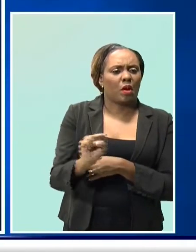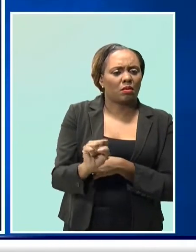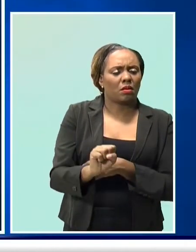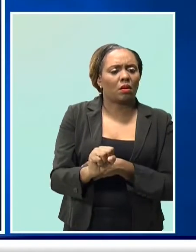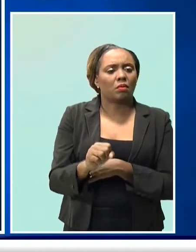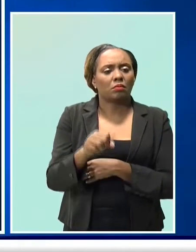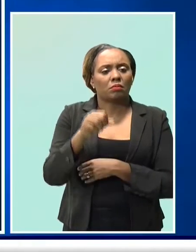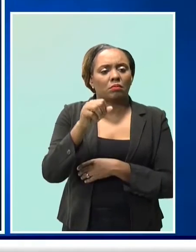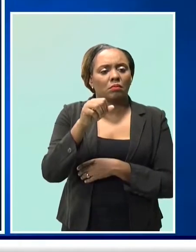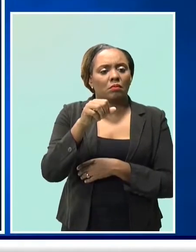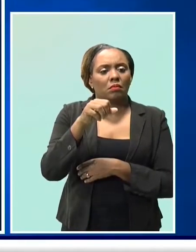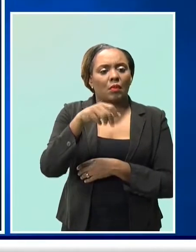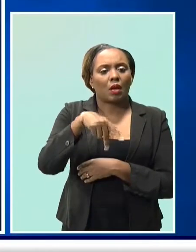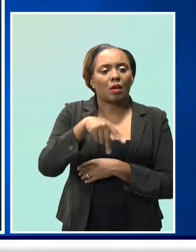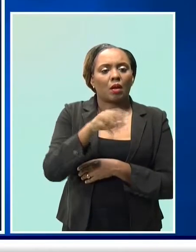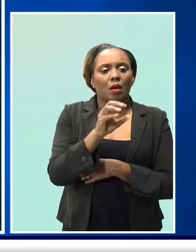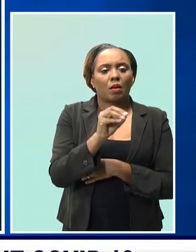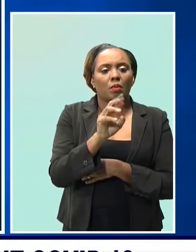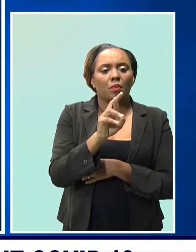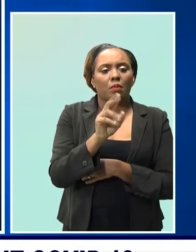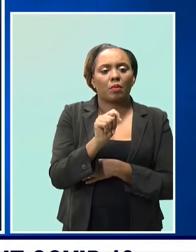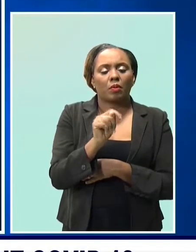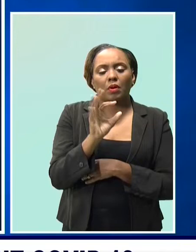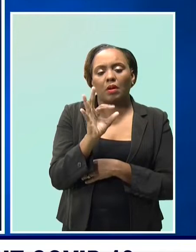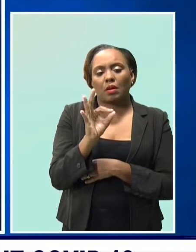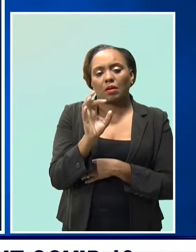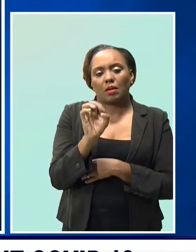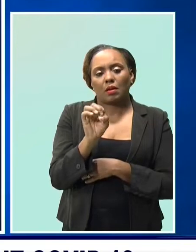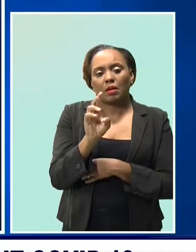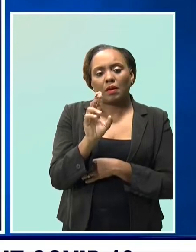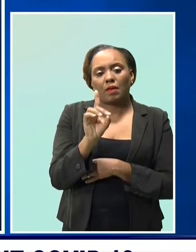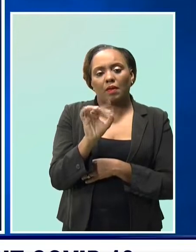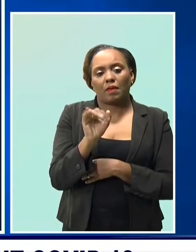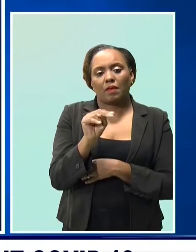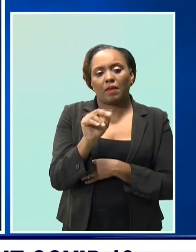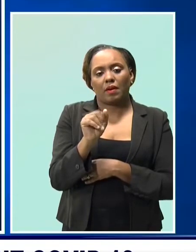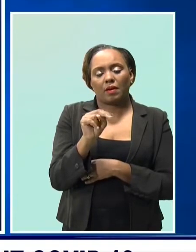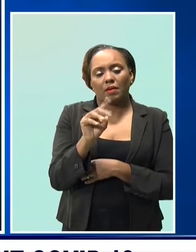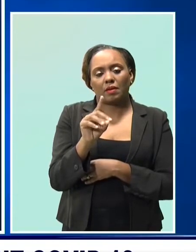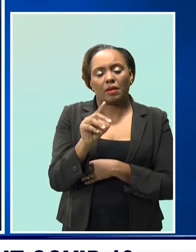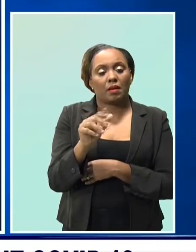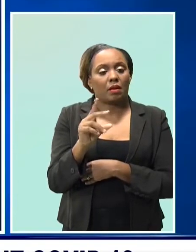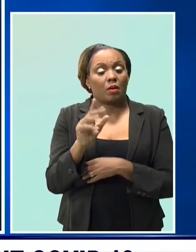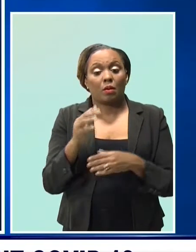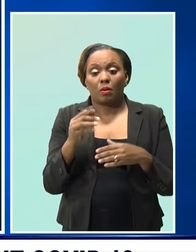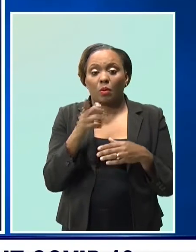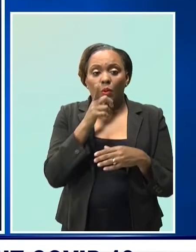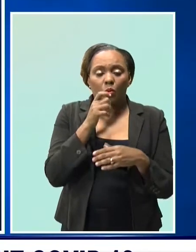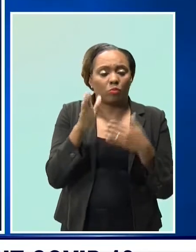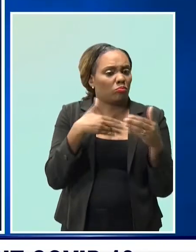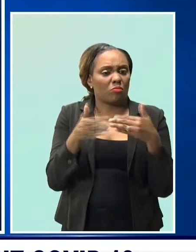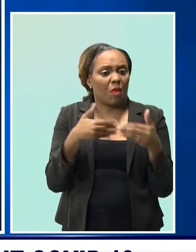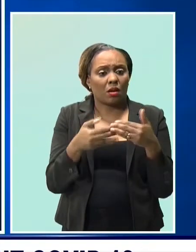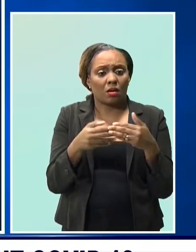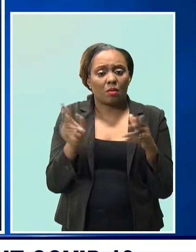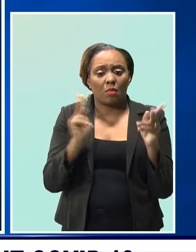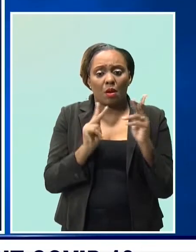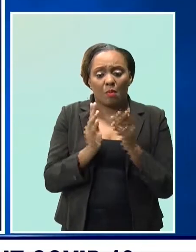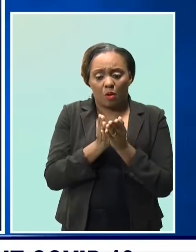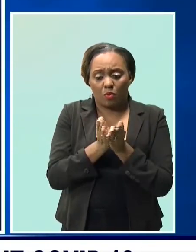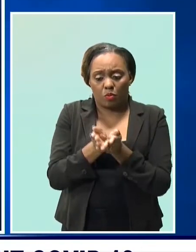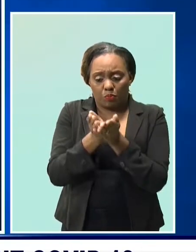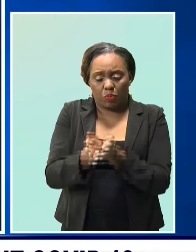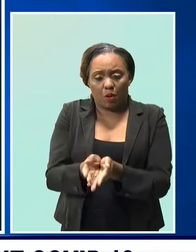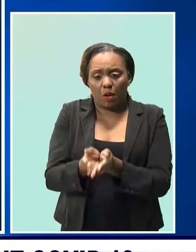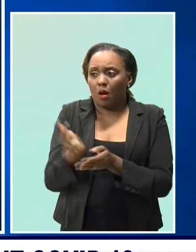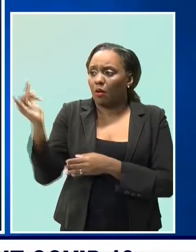yards, up to the big vessels, including the flights, all the people were screened. Especially now the